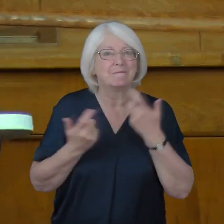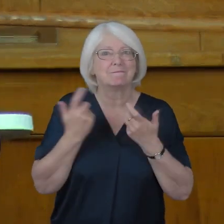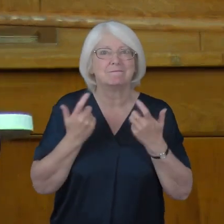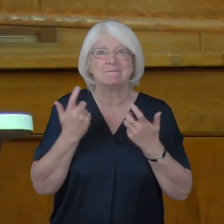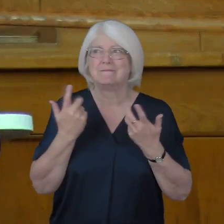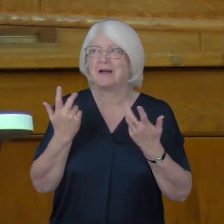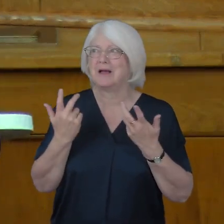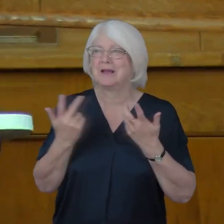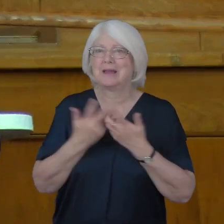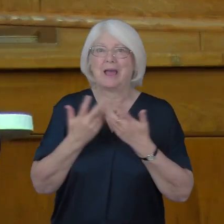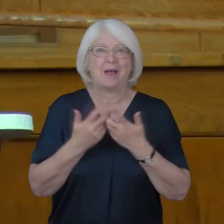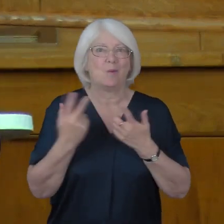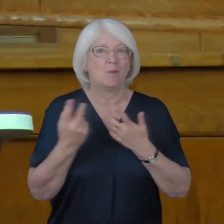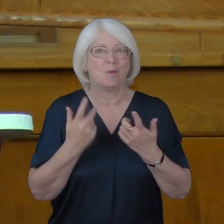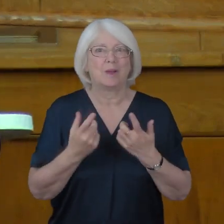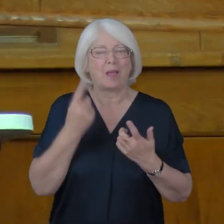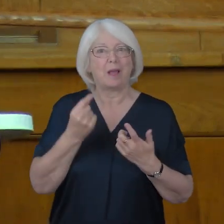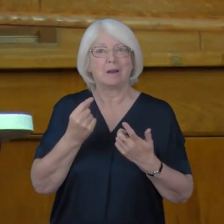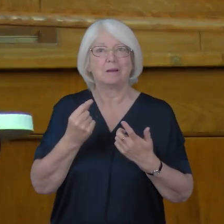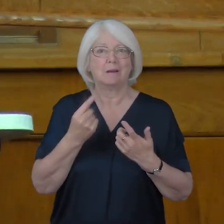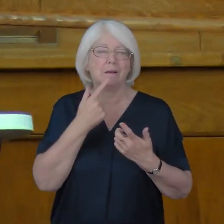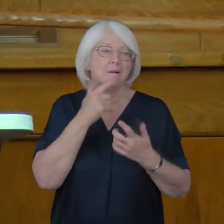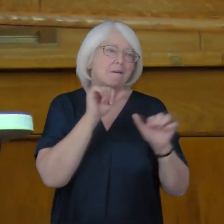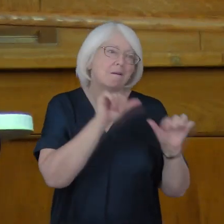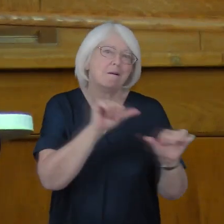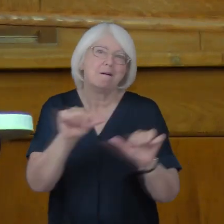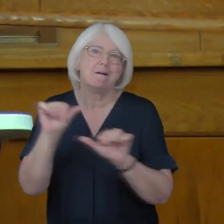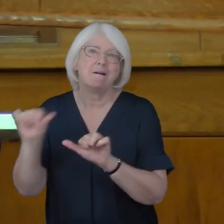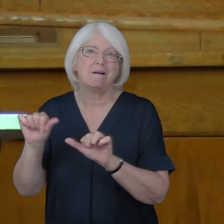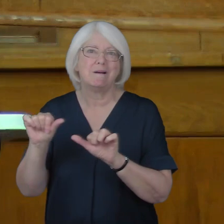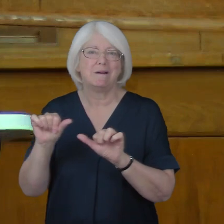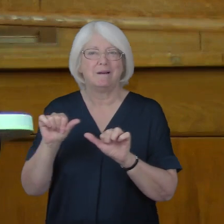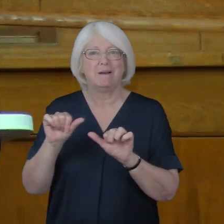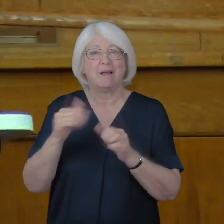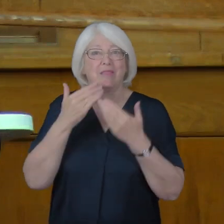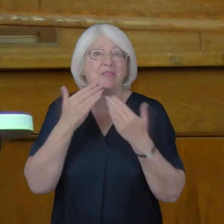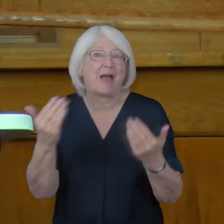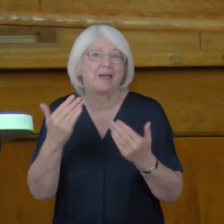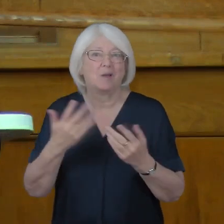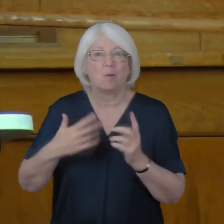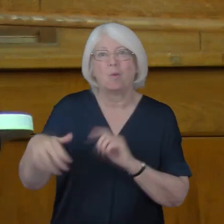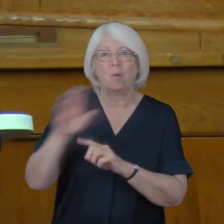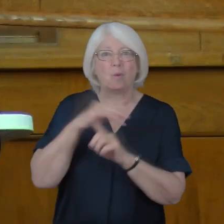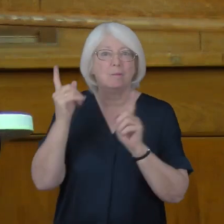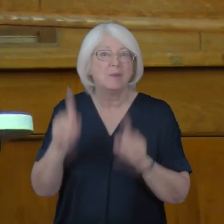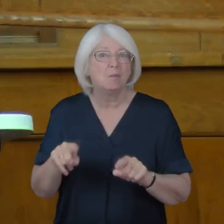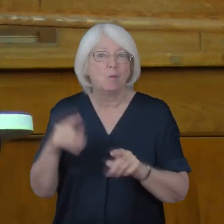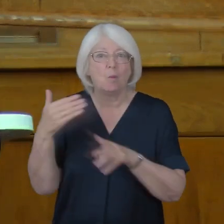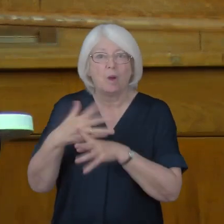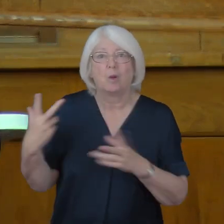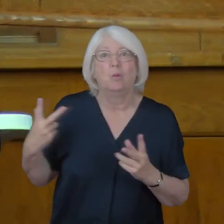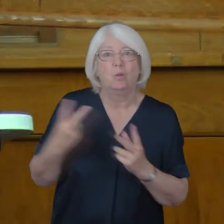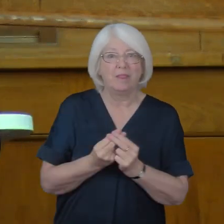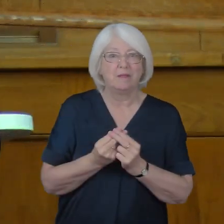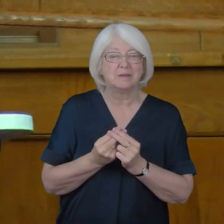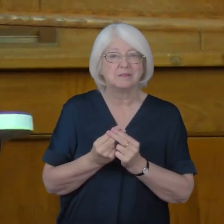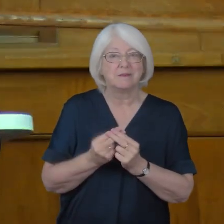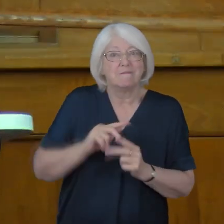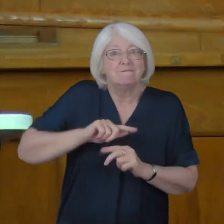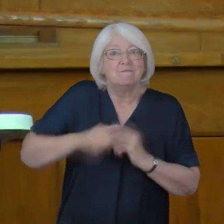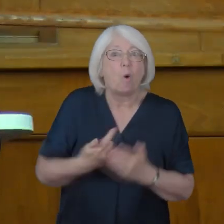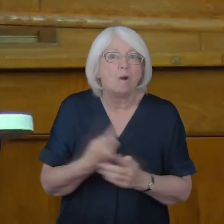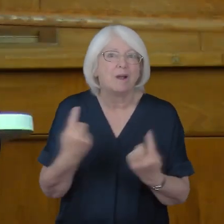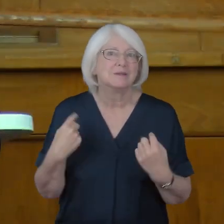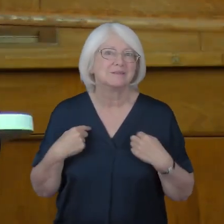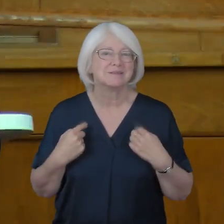affirming and thanking all the people who work for us and with us. And I